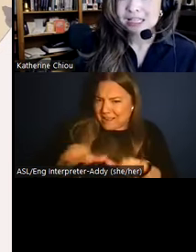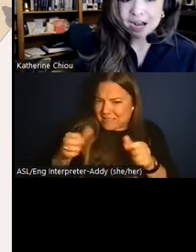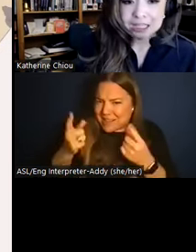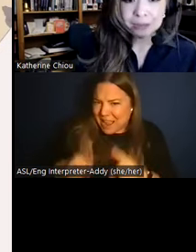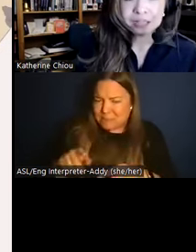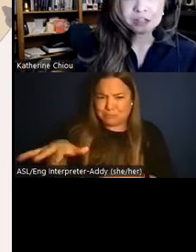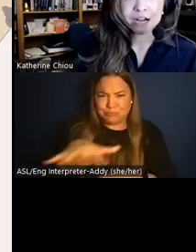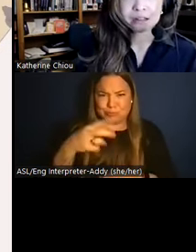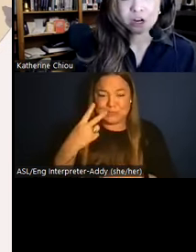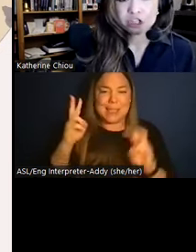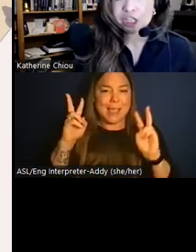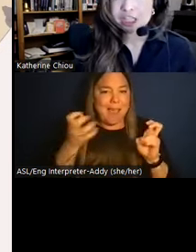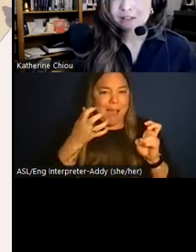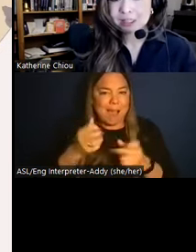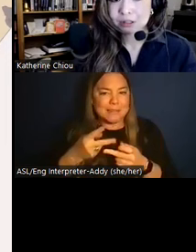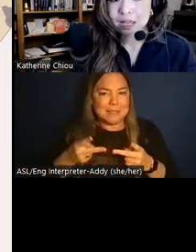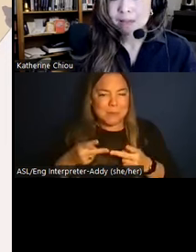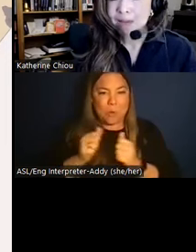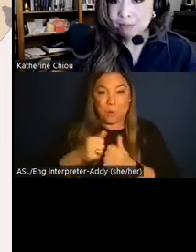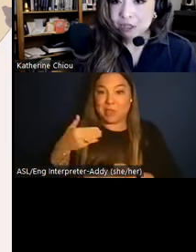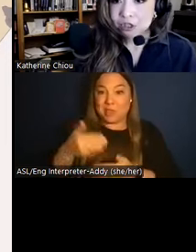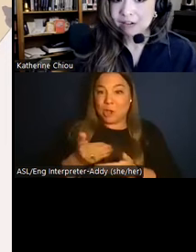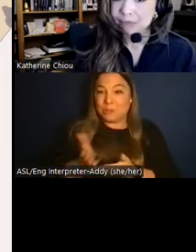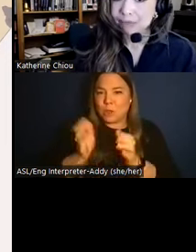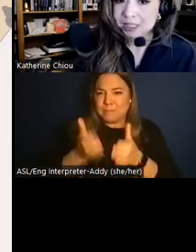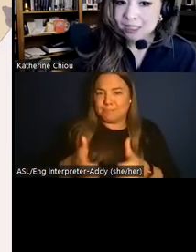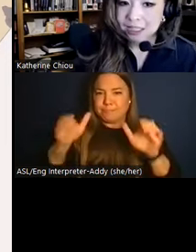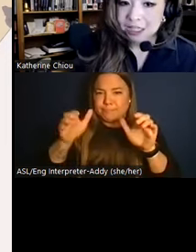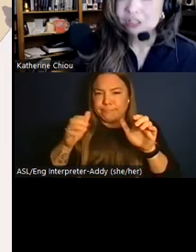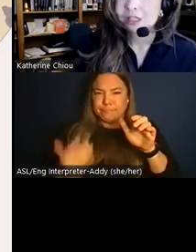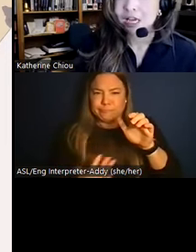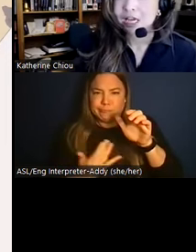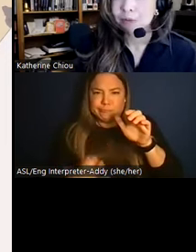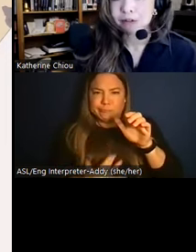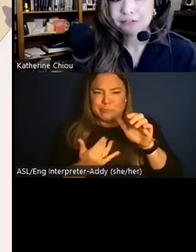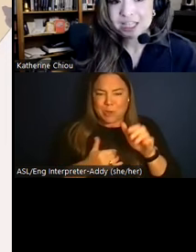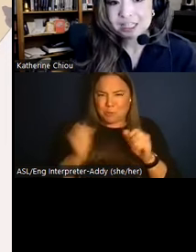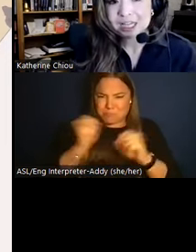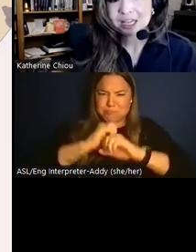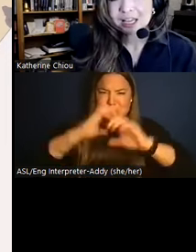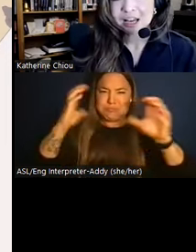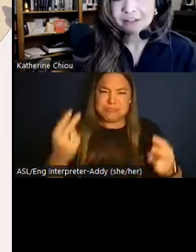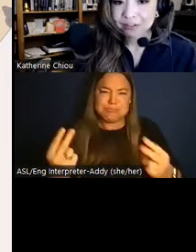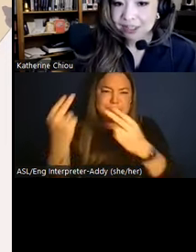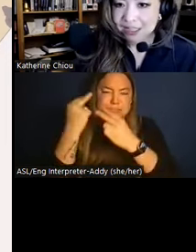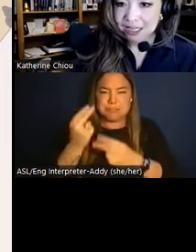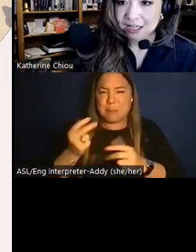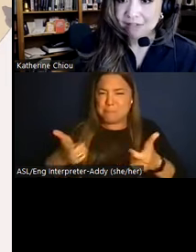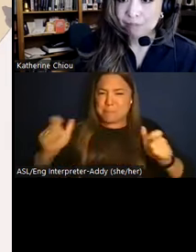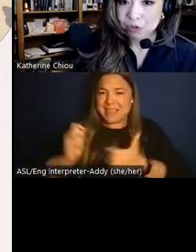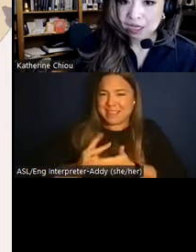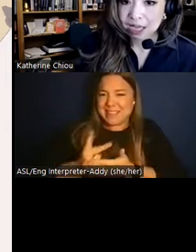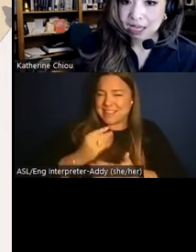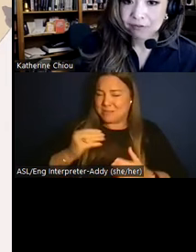These hot spots around large cooking vessels paint a picture of bustling kitchens and communal feasting, a vivid scene